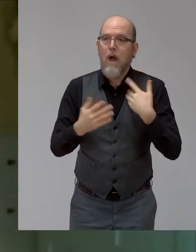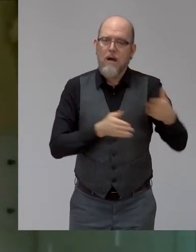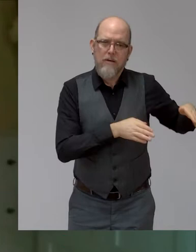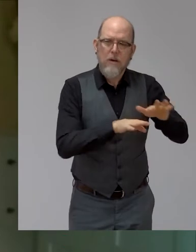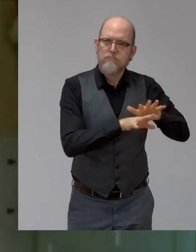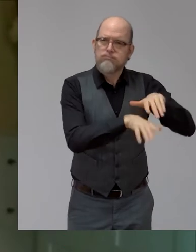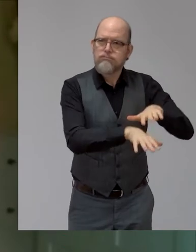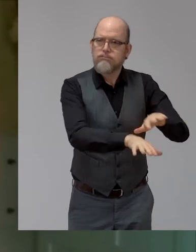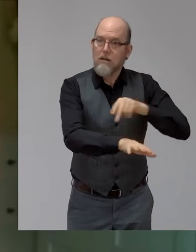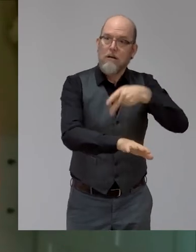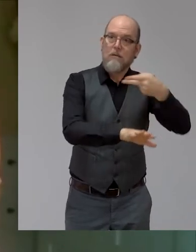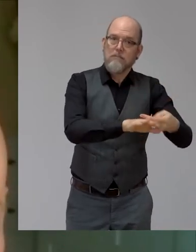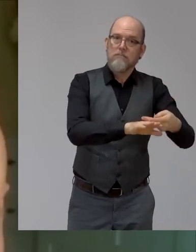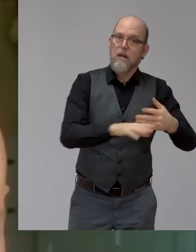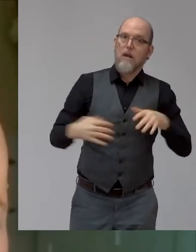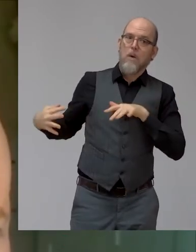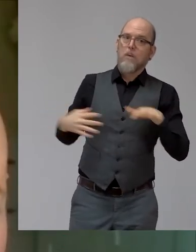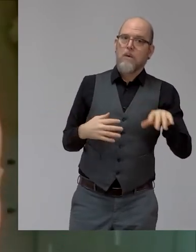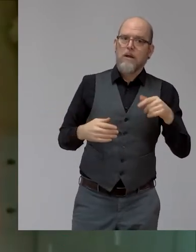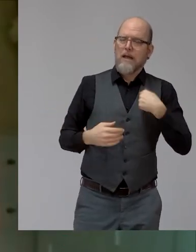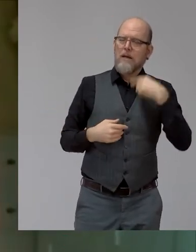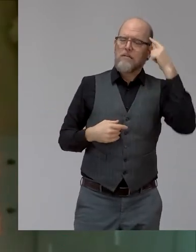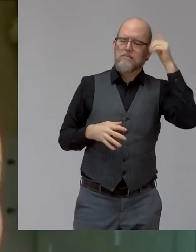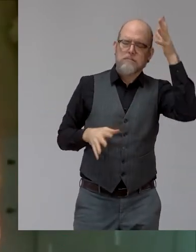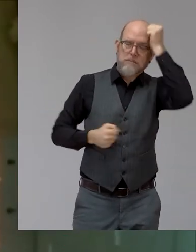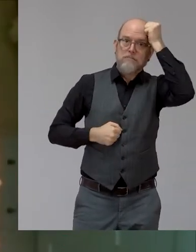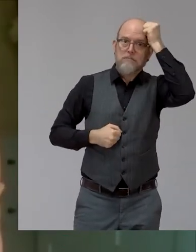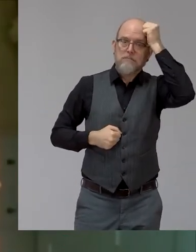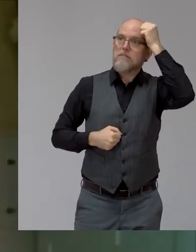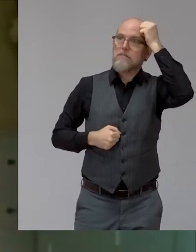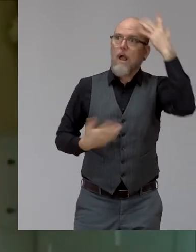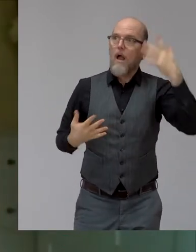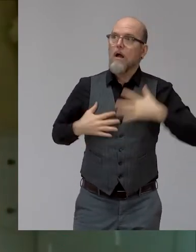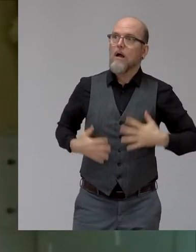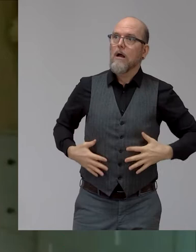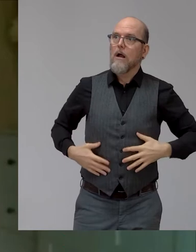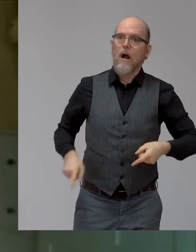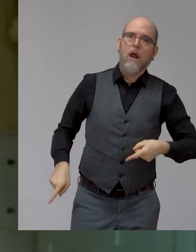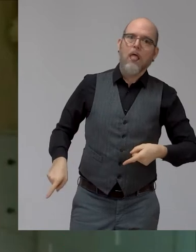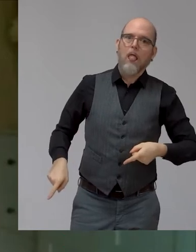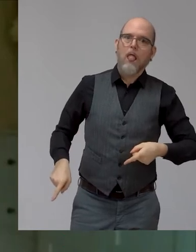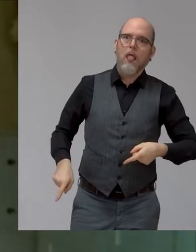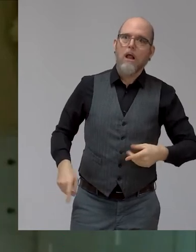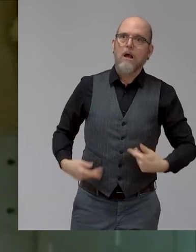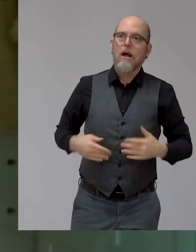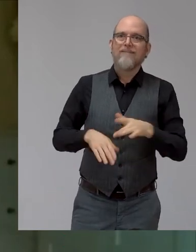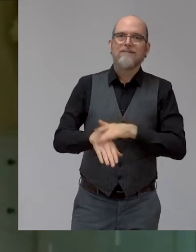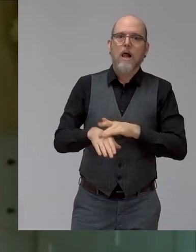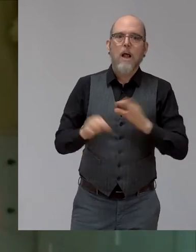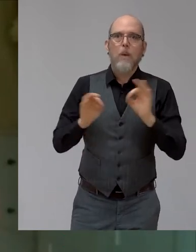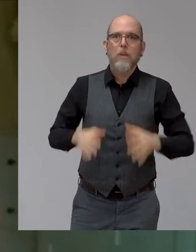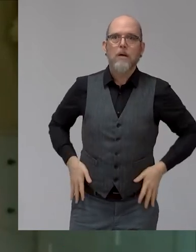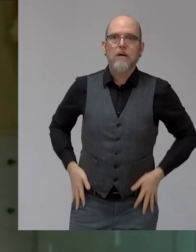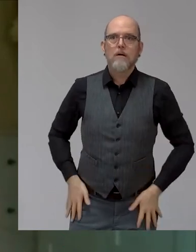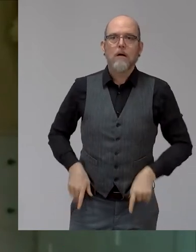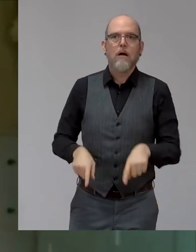I instantly knew I was paralyzed, because the only bit of me that wasn't cold was my legs. And so, I was sort of lying in